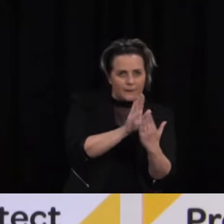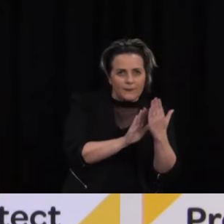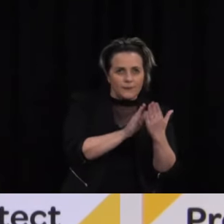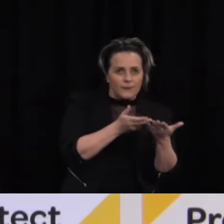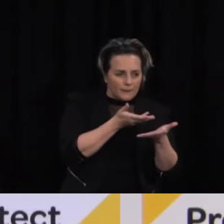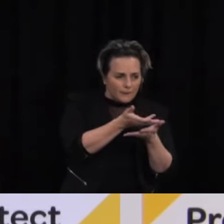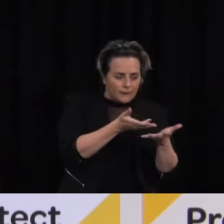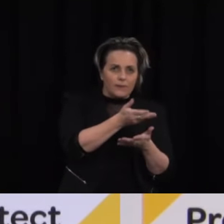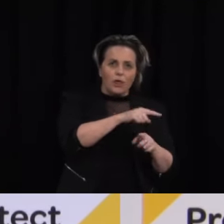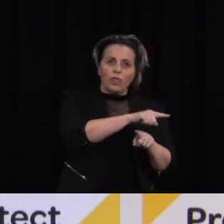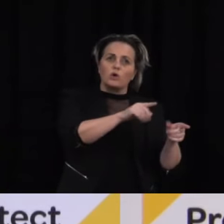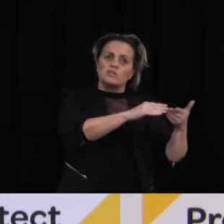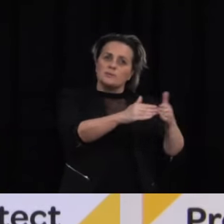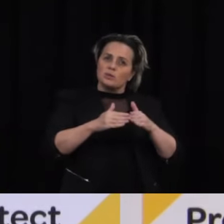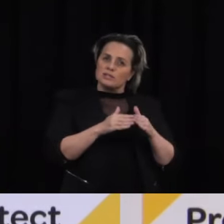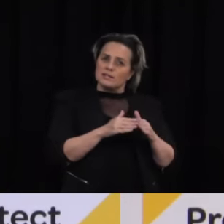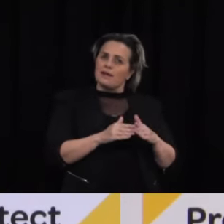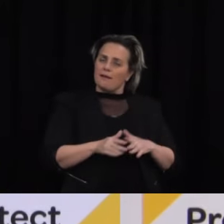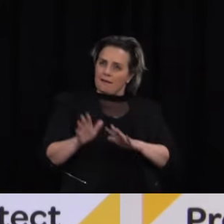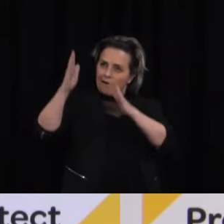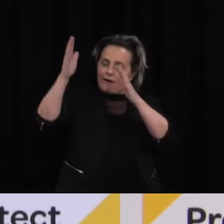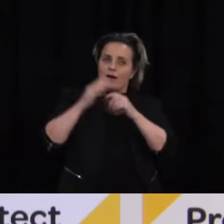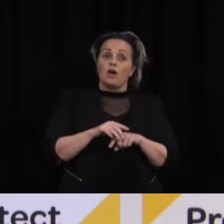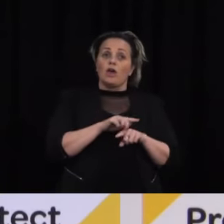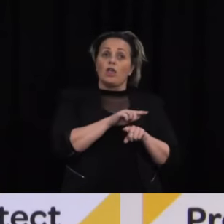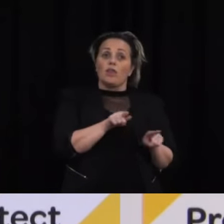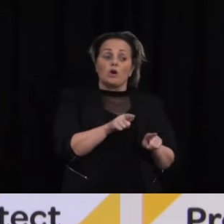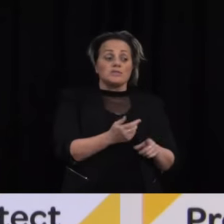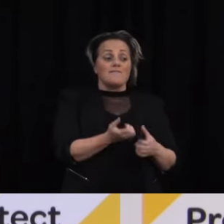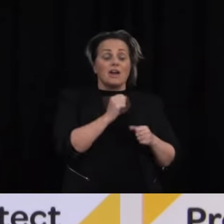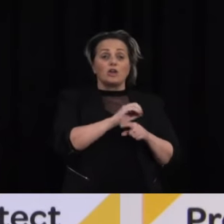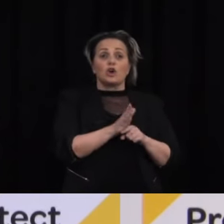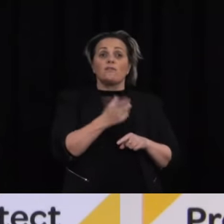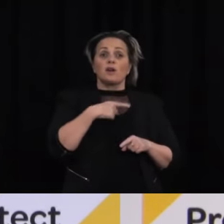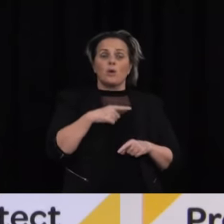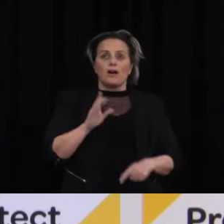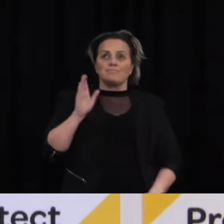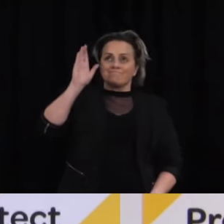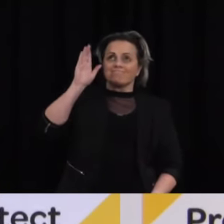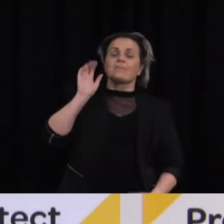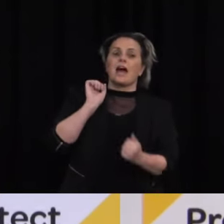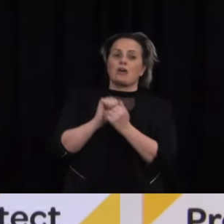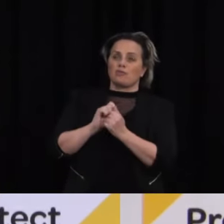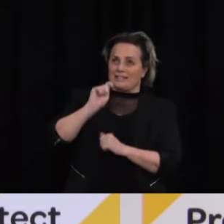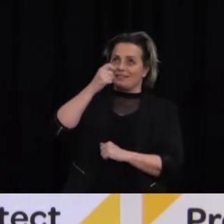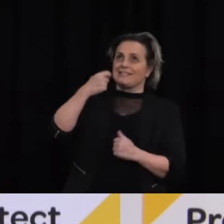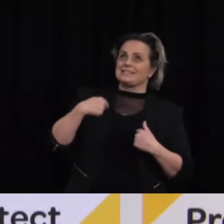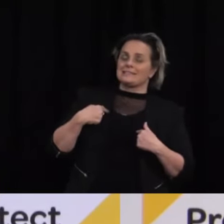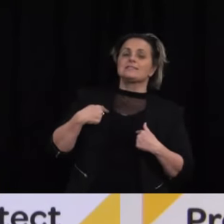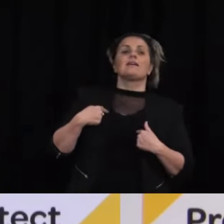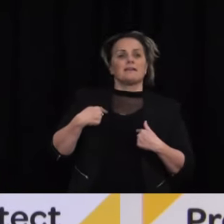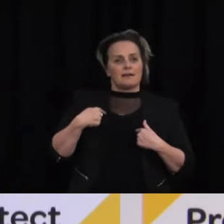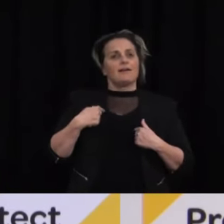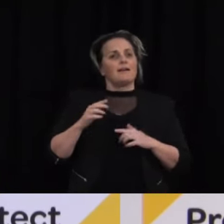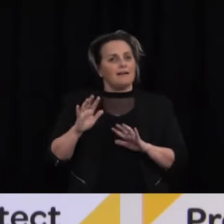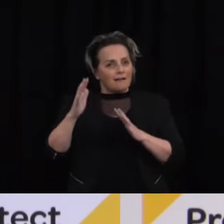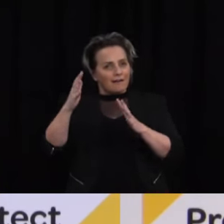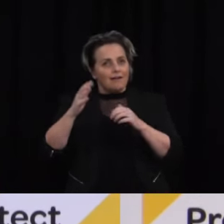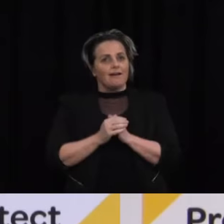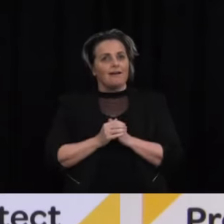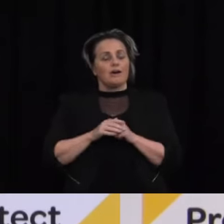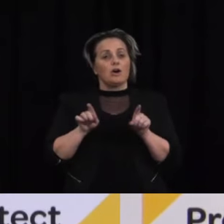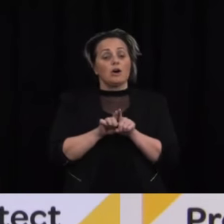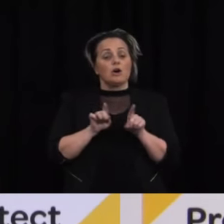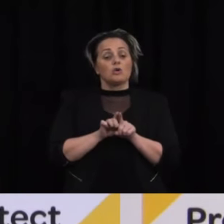the fact is here all these cases were found because people agreed to be tested and they are getting information around the